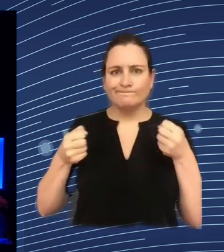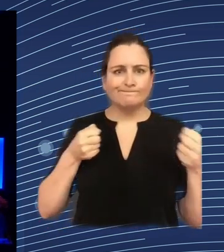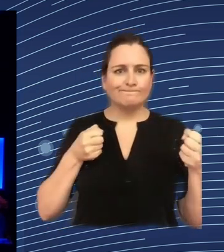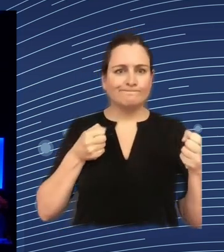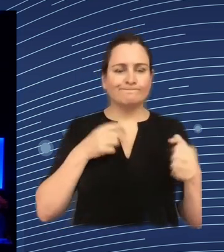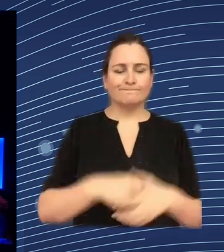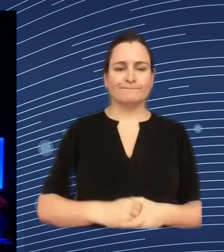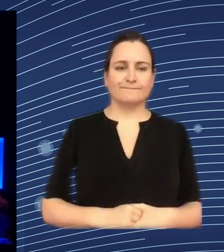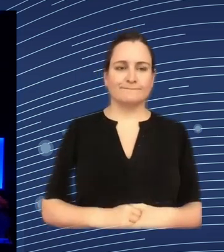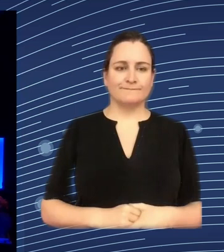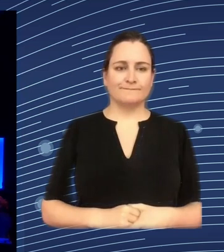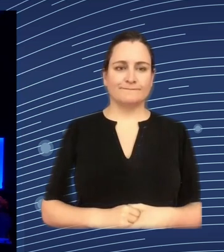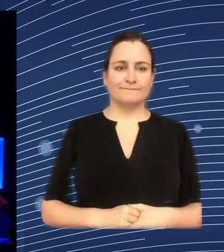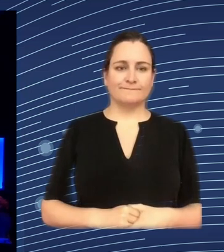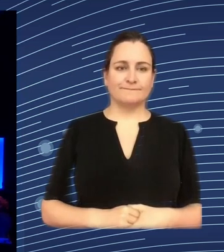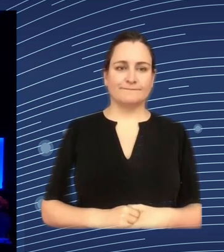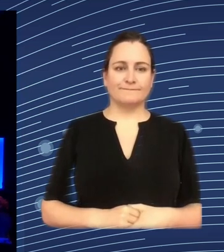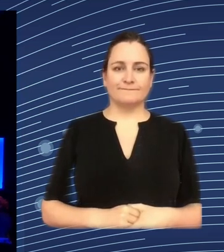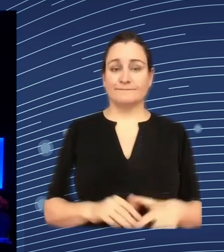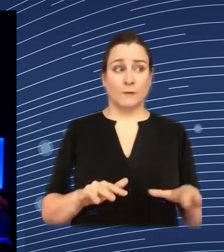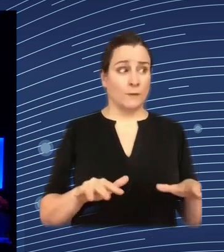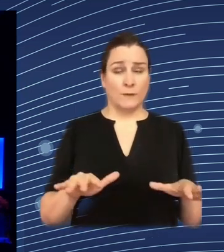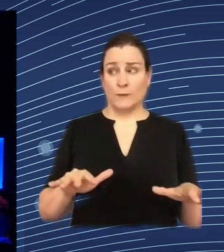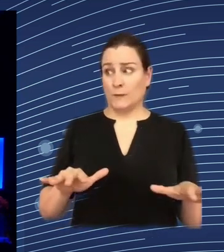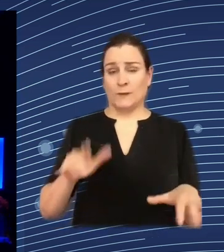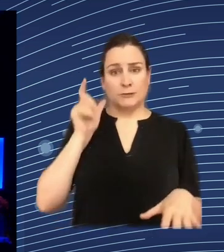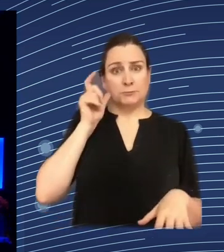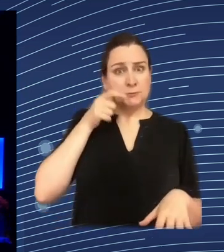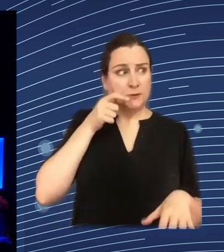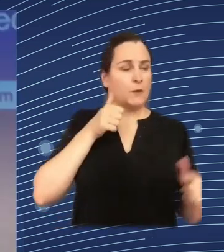all the techniques technical stuff here